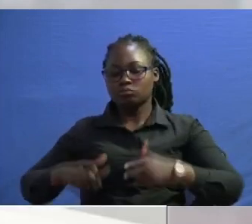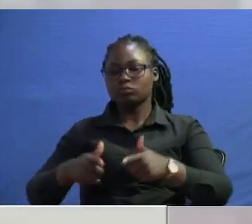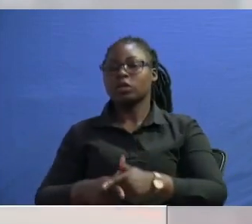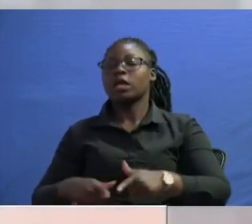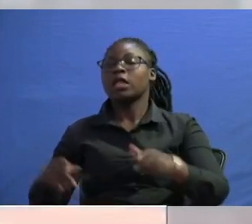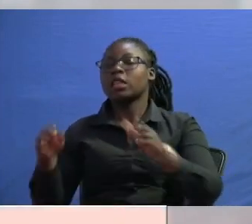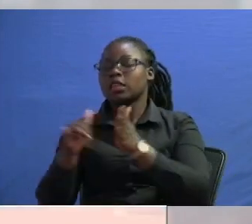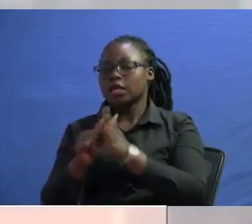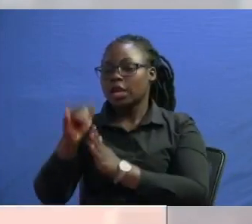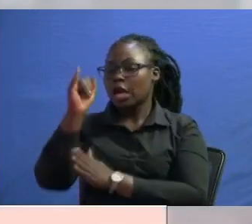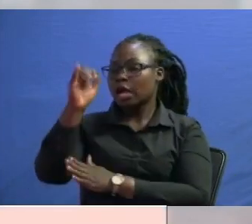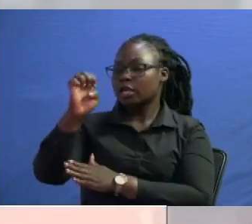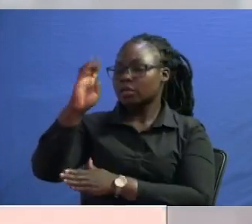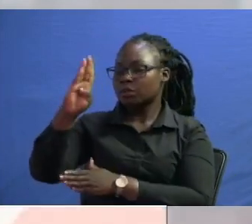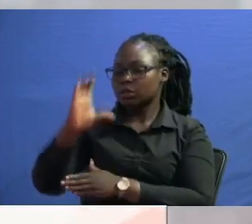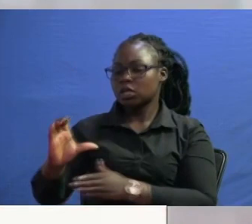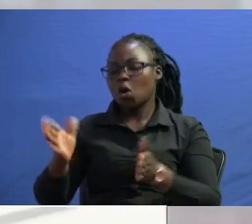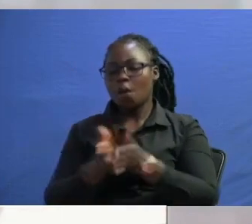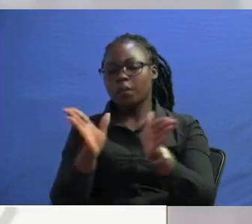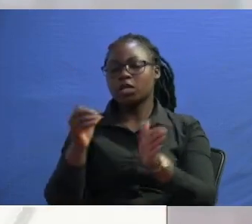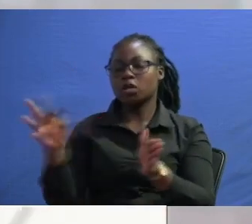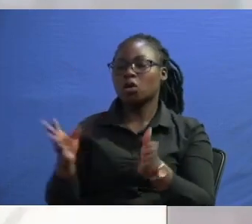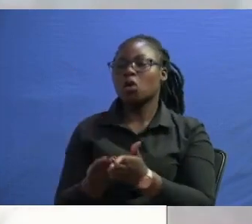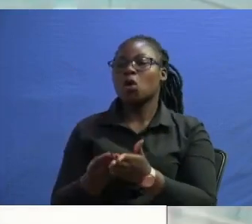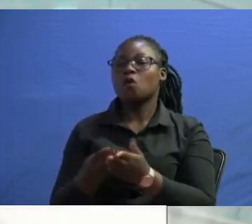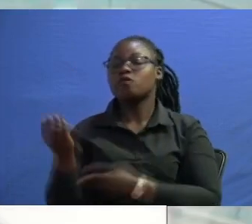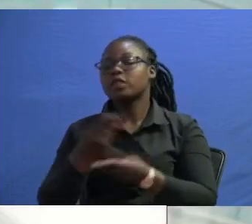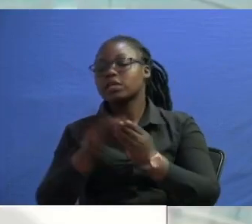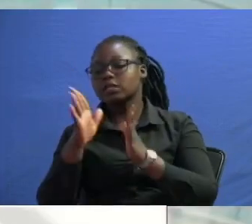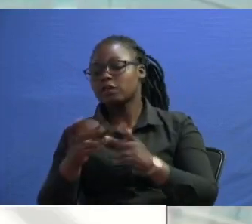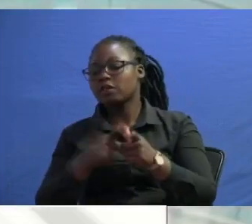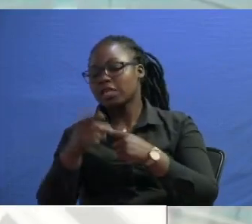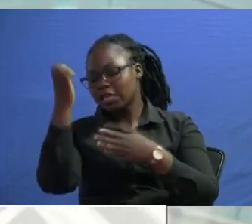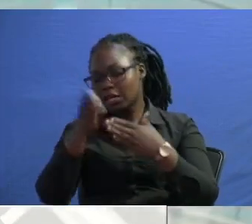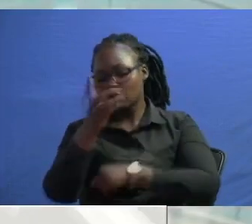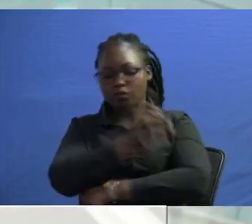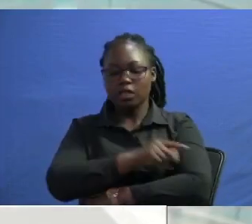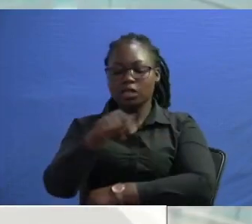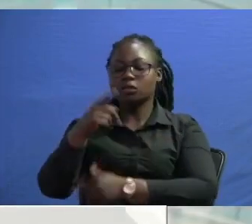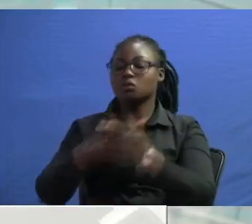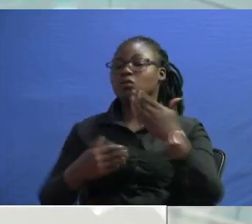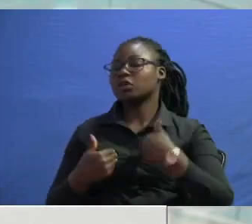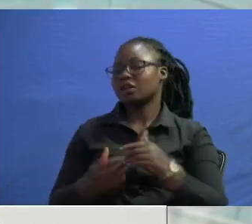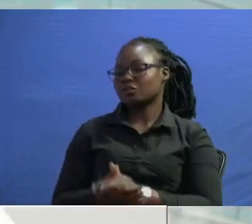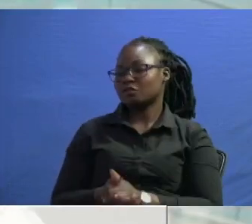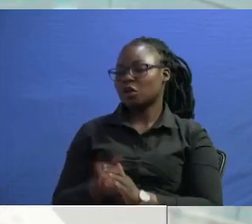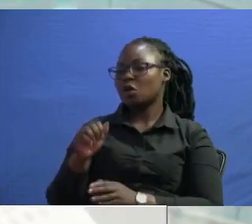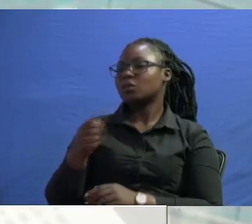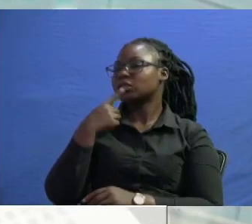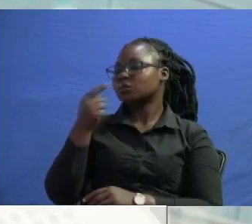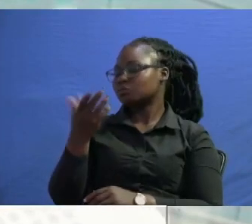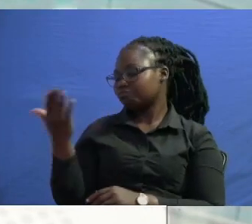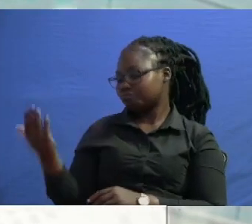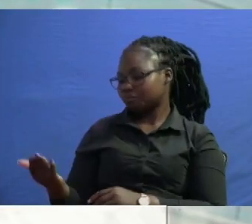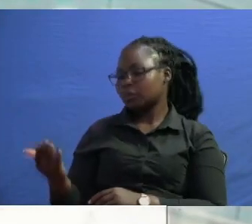iebc opening of the server at the end of the day this is what we have let me tell you my brother politics is a game